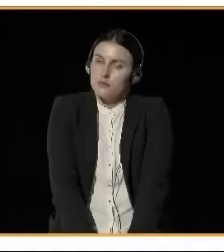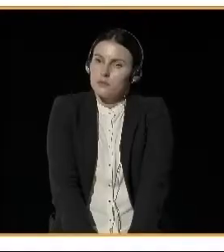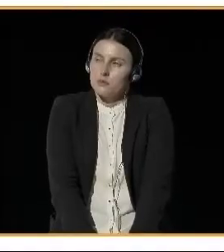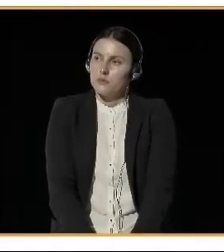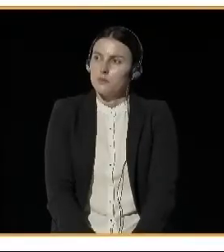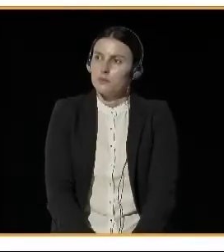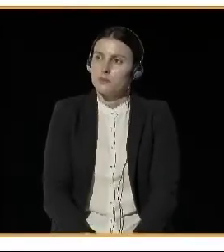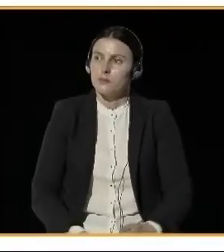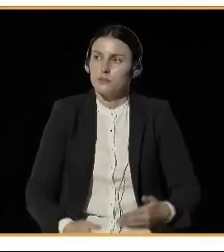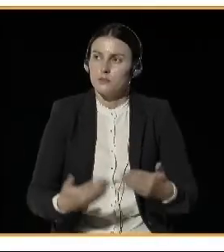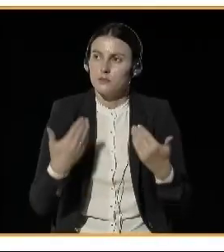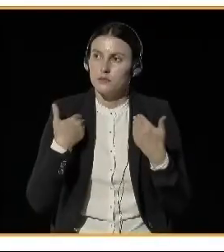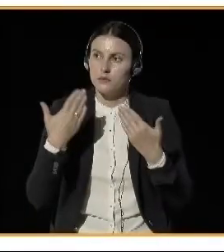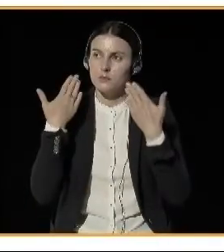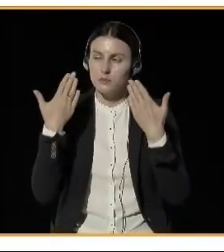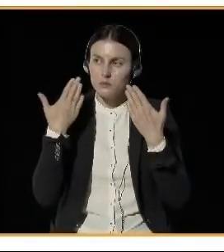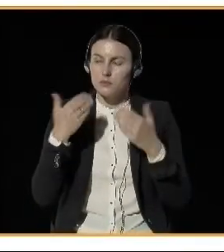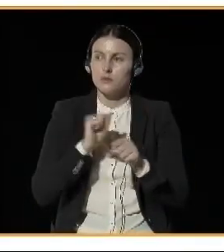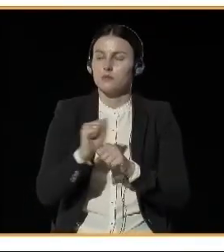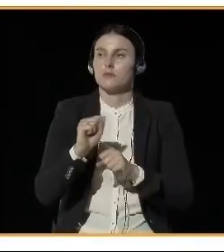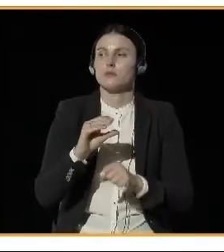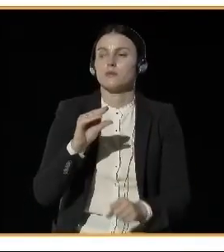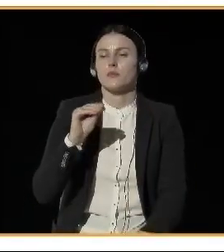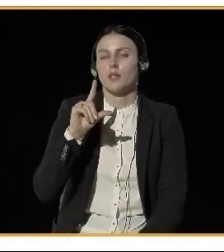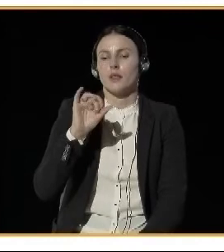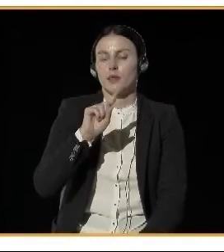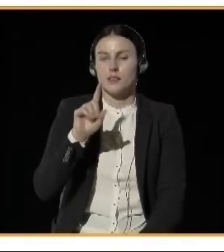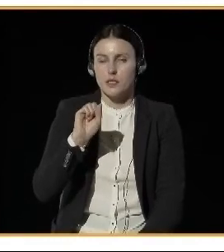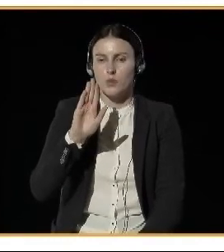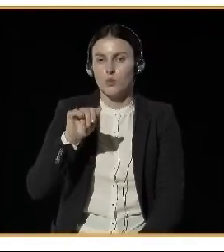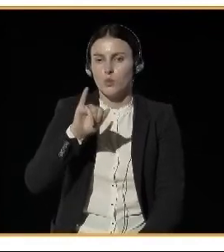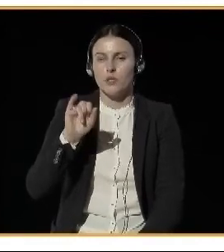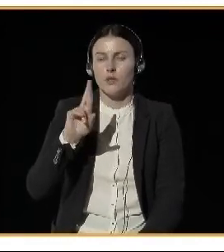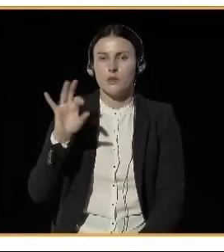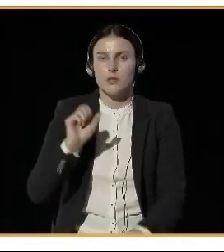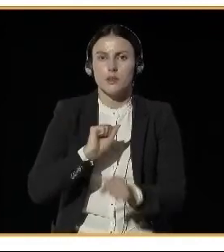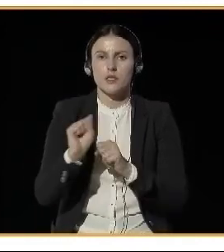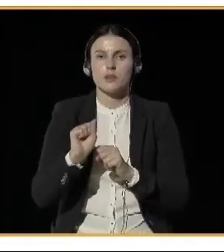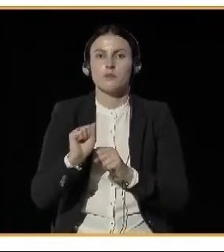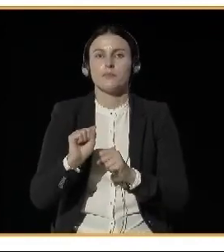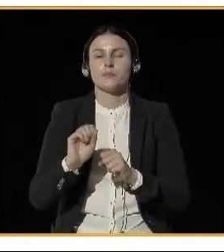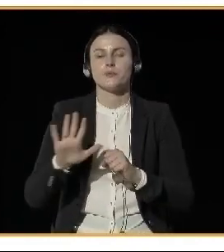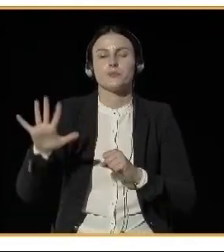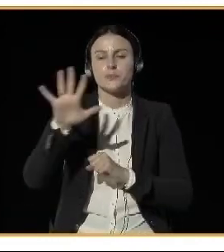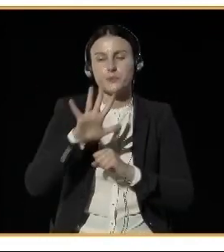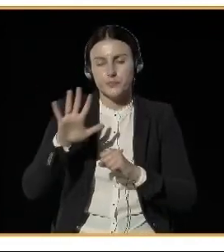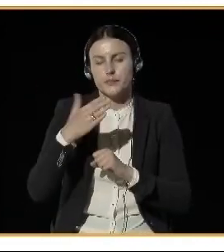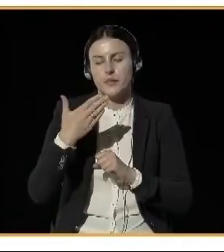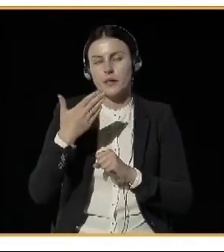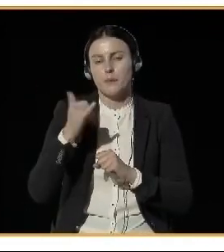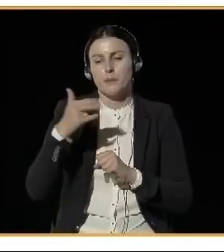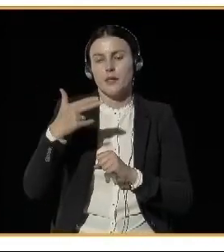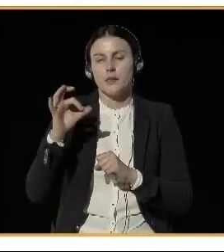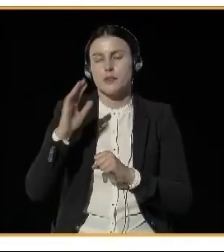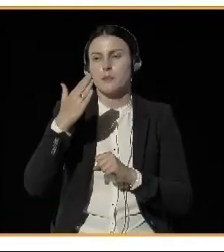Hello, my name is Elisa Bujalska, am deputy mayor for Minsk-Mazowiecki, a smaller city next to Warsaw. Thank you very much for